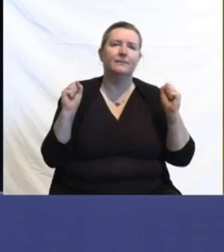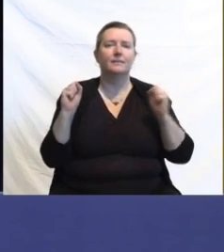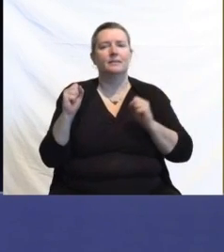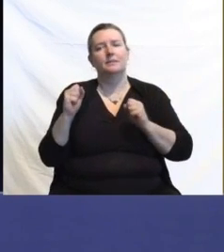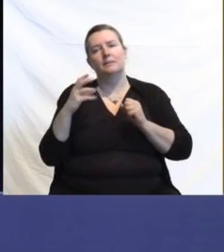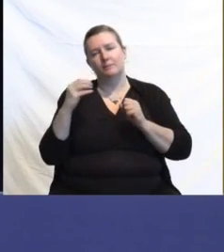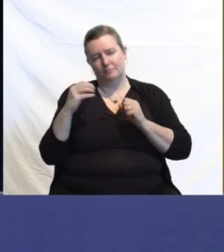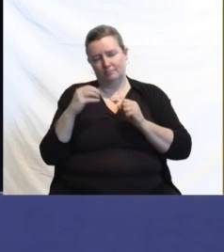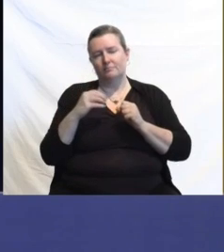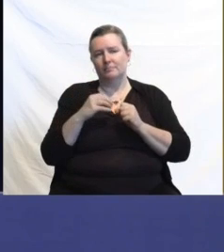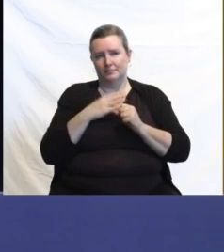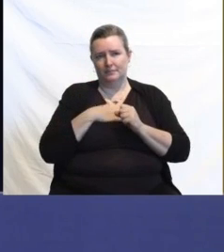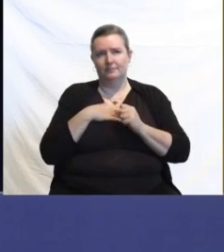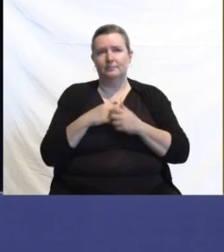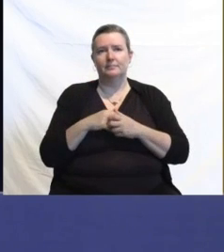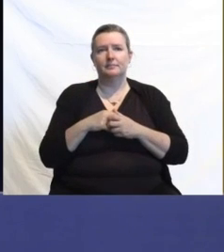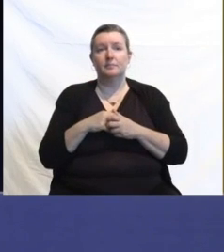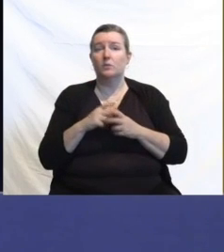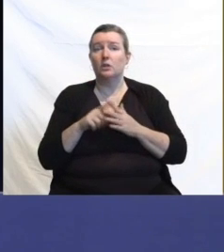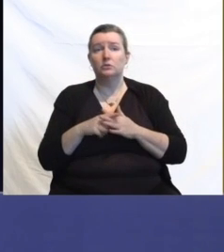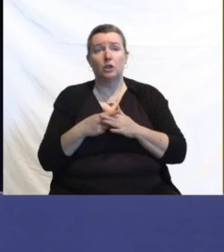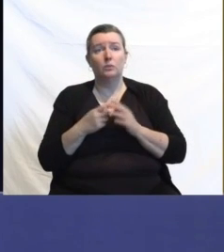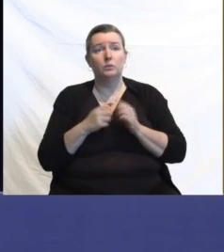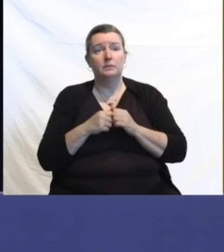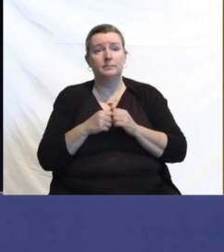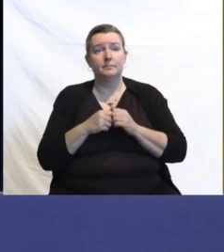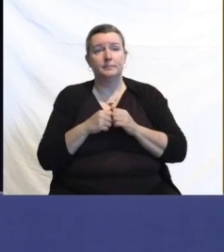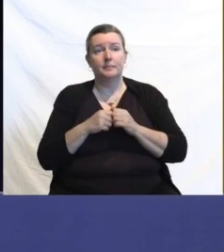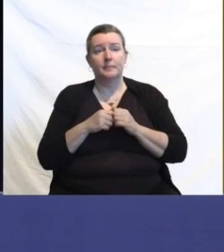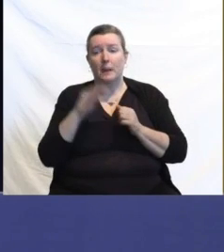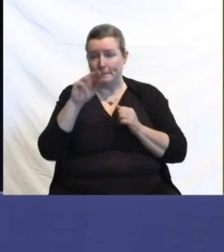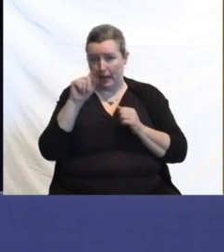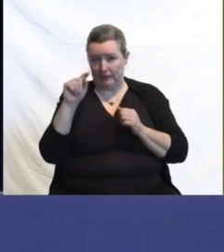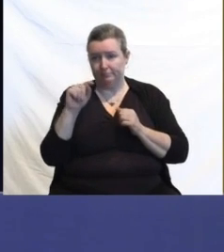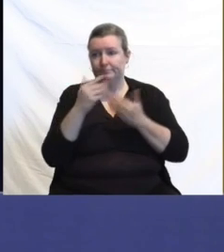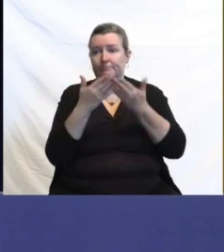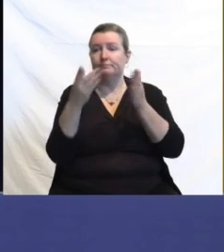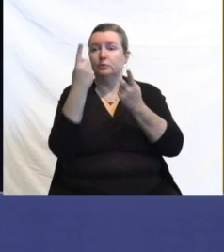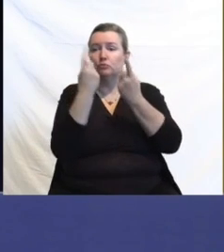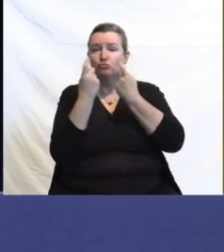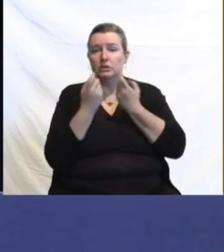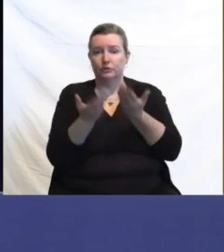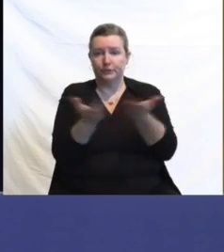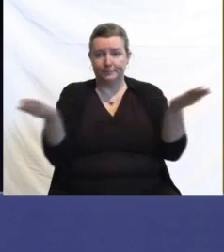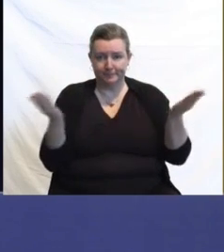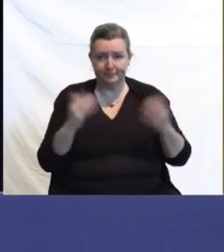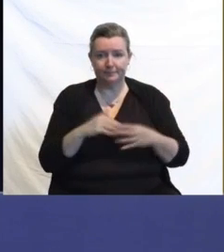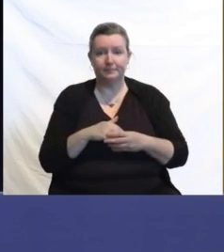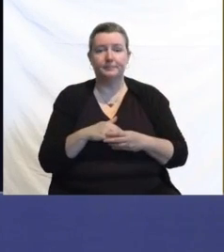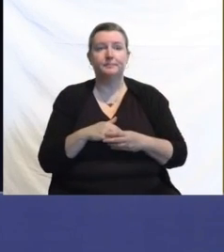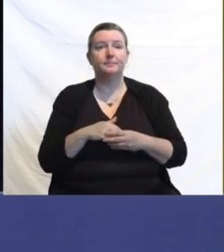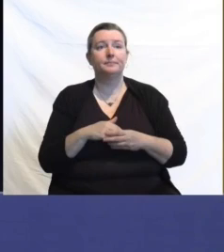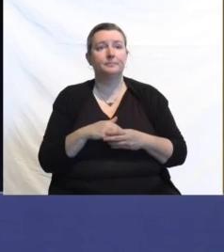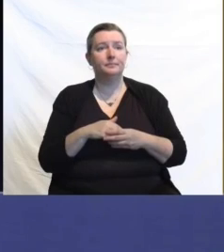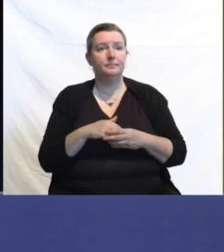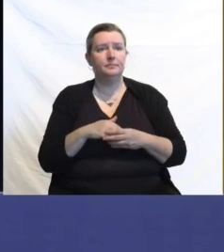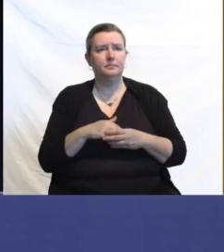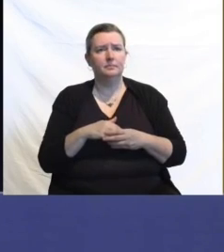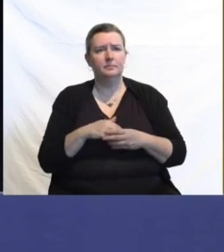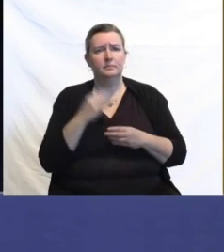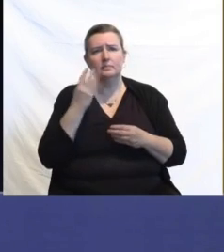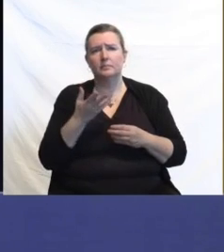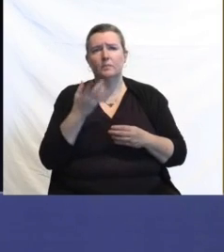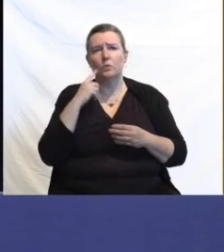Sarah's got the mic. We'll start down with Matt. Before we do, we'll stay in the rhythm that we've been in over the past number of weeks. So we'll be with you again